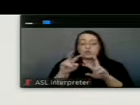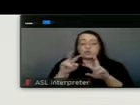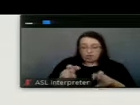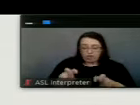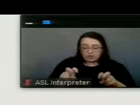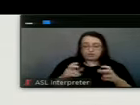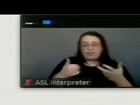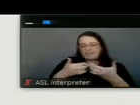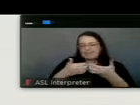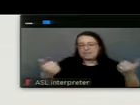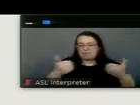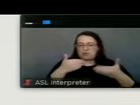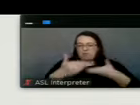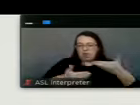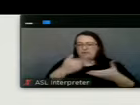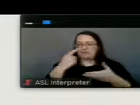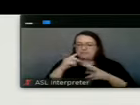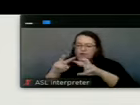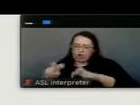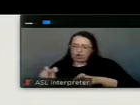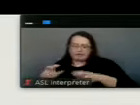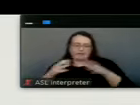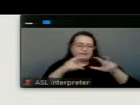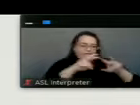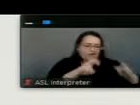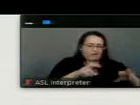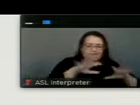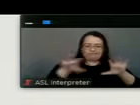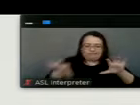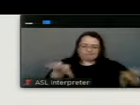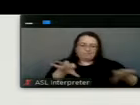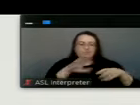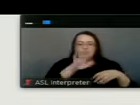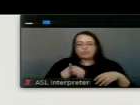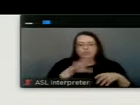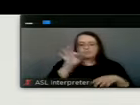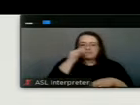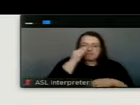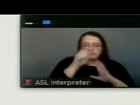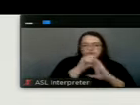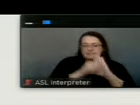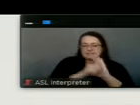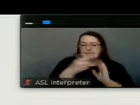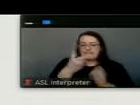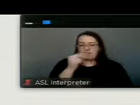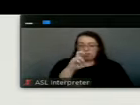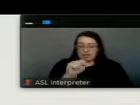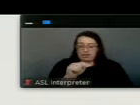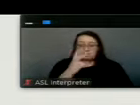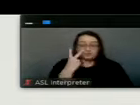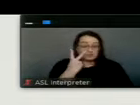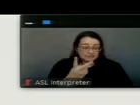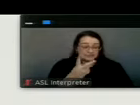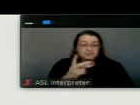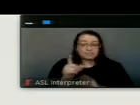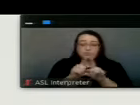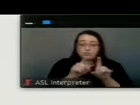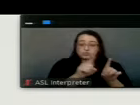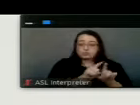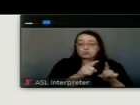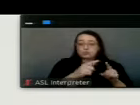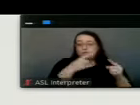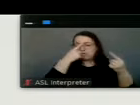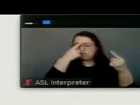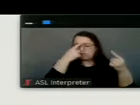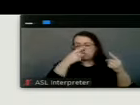separate audit processes that are put in place to audit those expenditures. And you will see there's also a compliance,